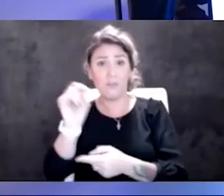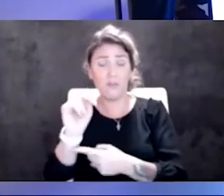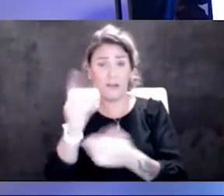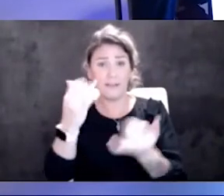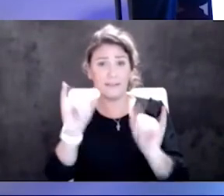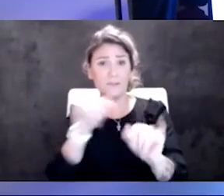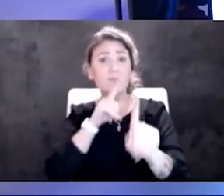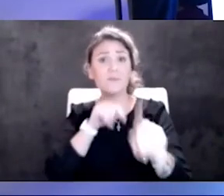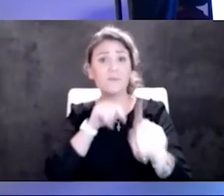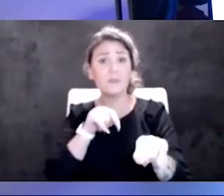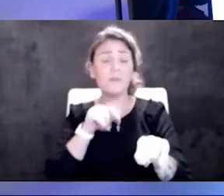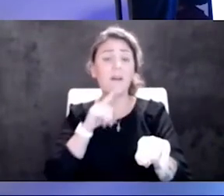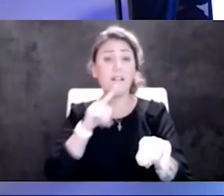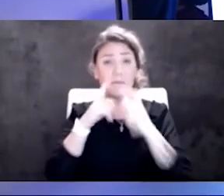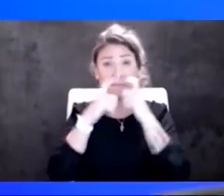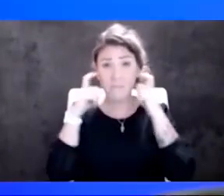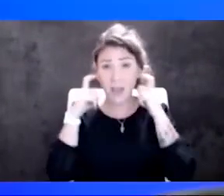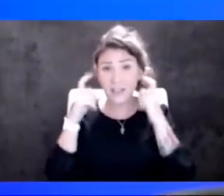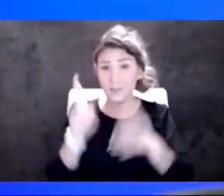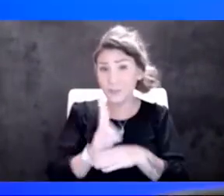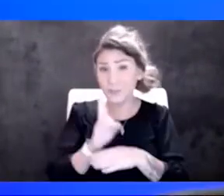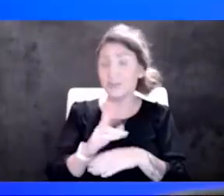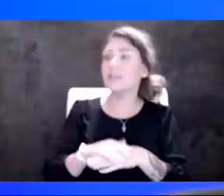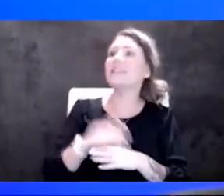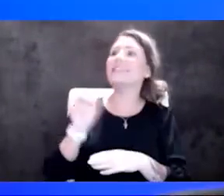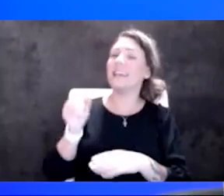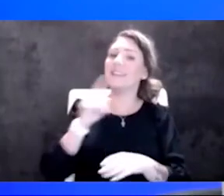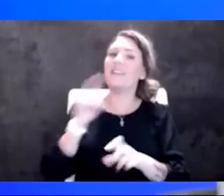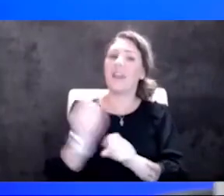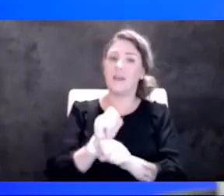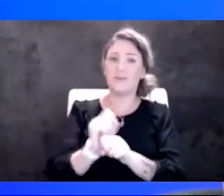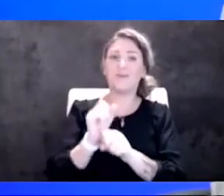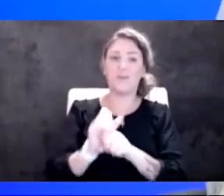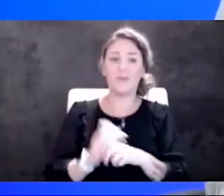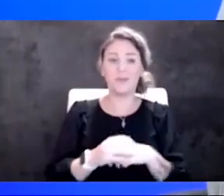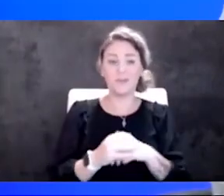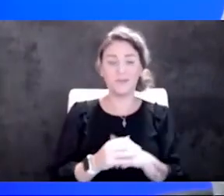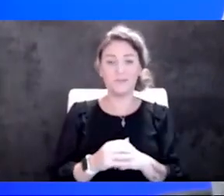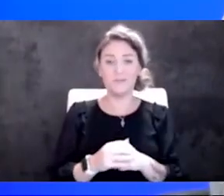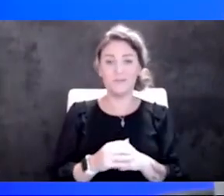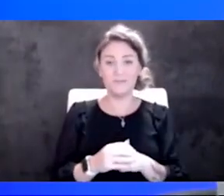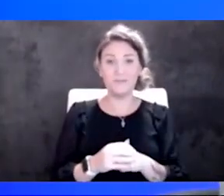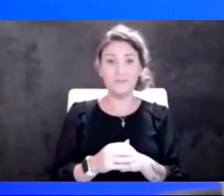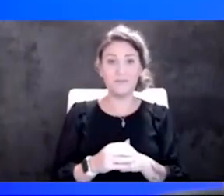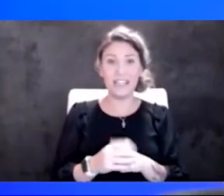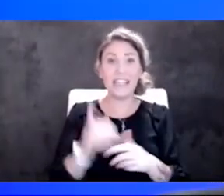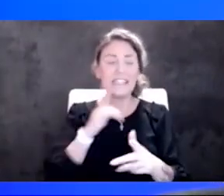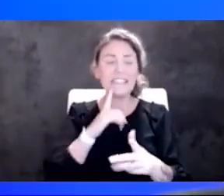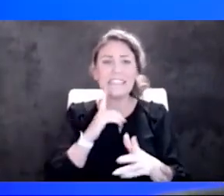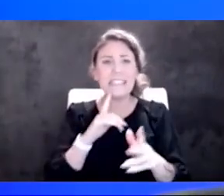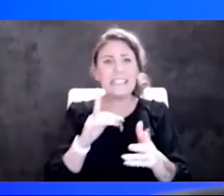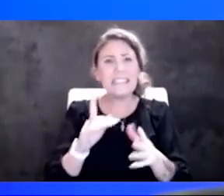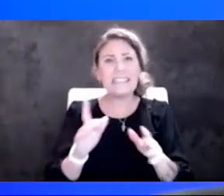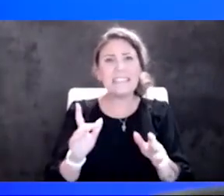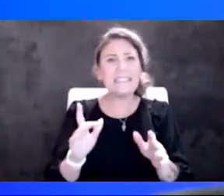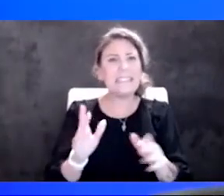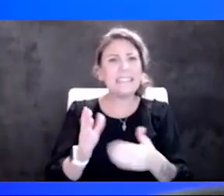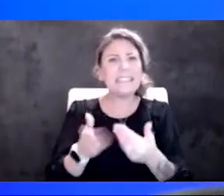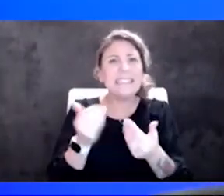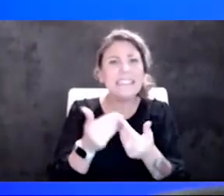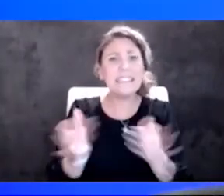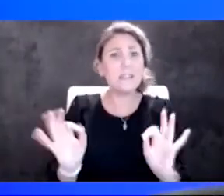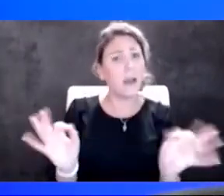absolutely. Yeah. I mean, this is just like 101 with COVID, right? And we've talked about this so many times.